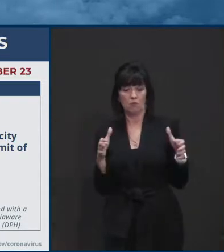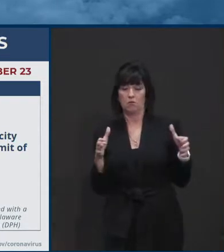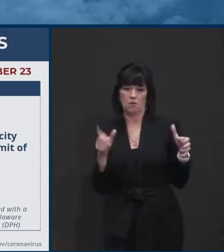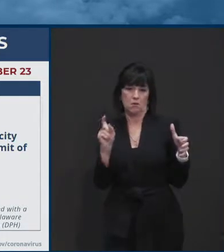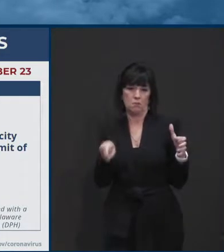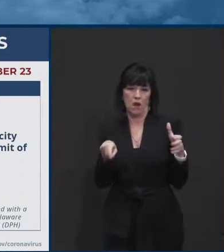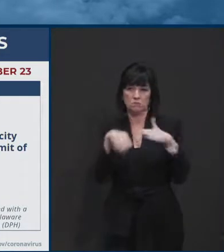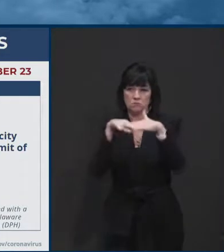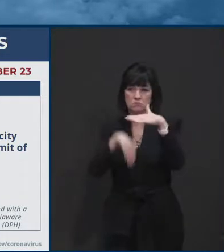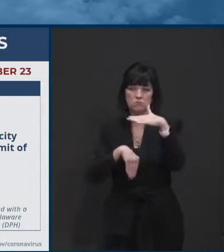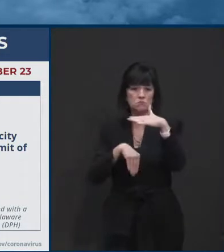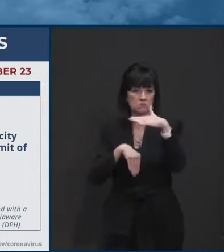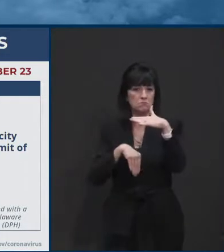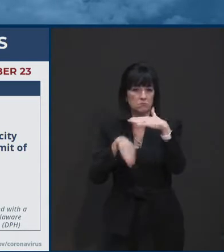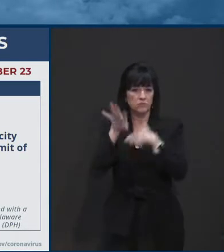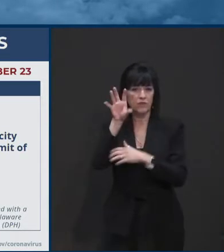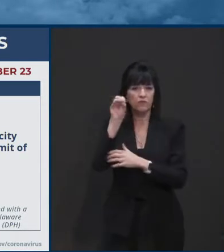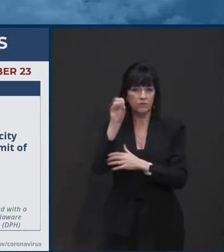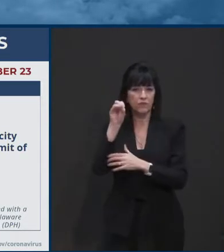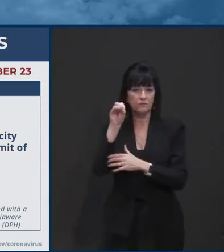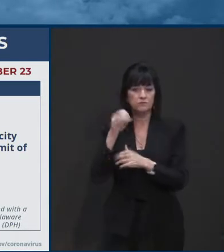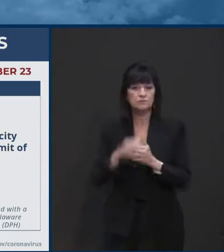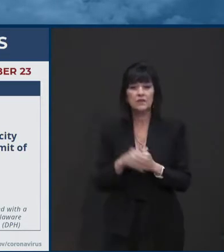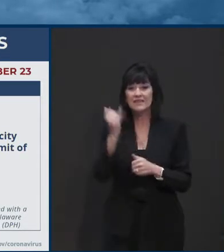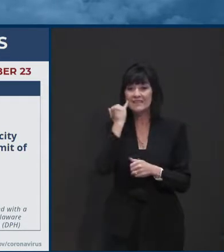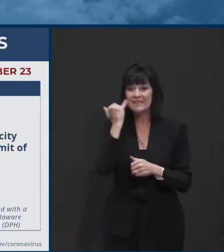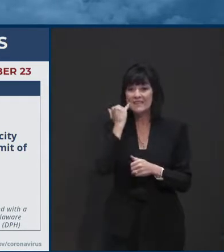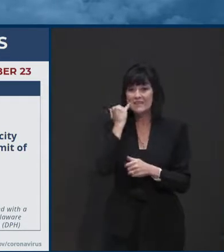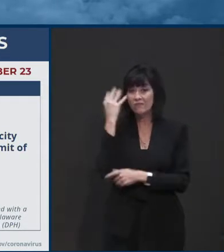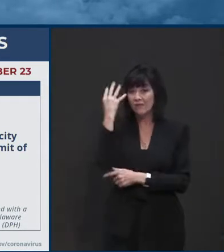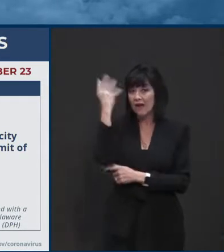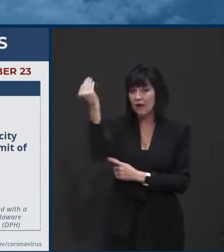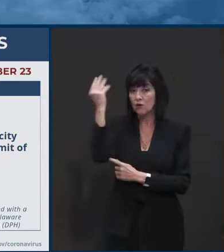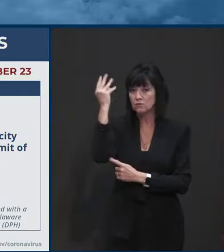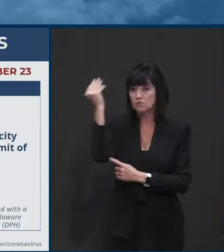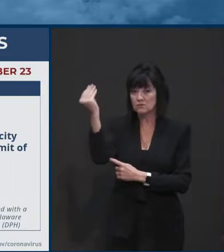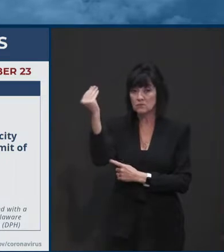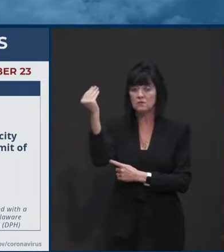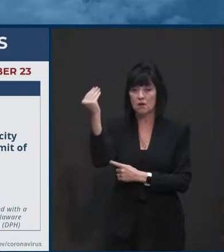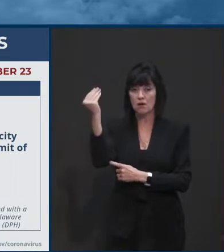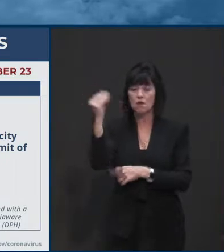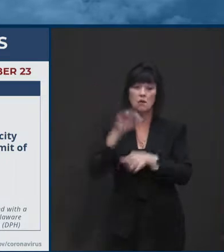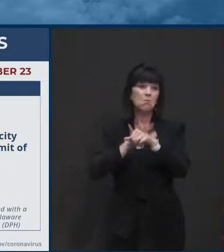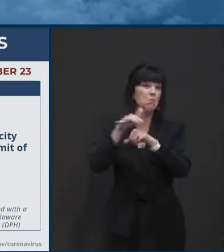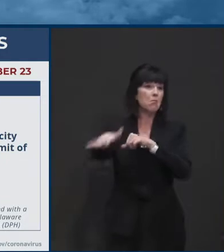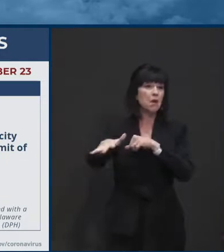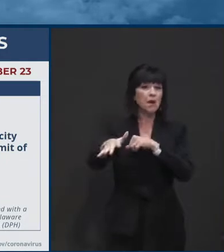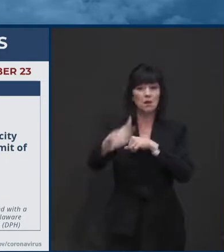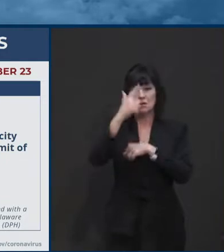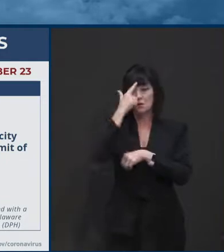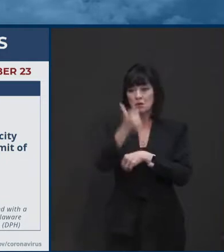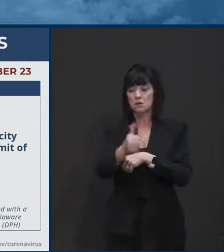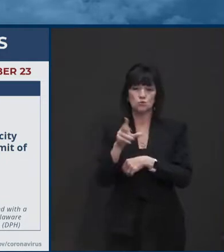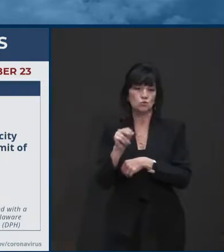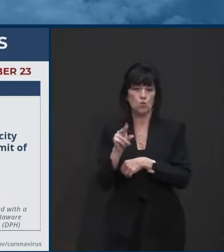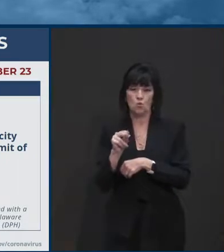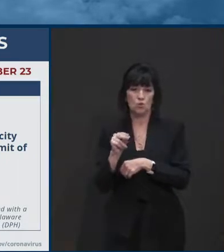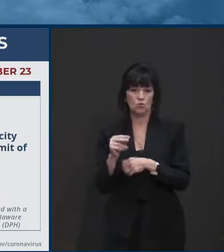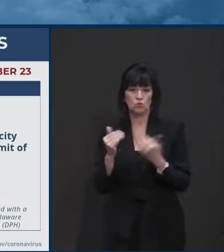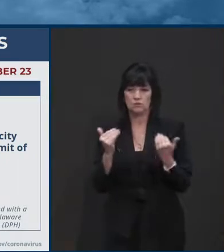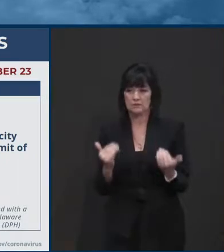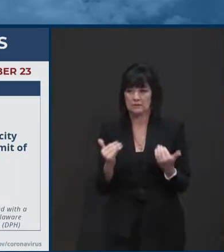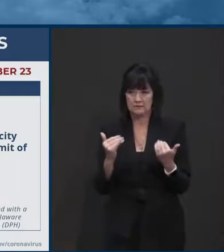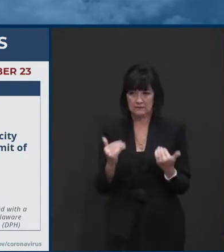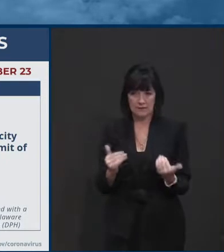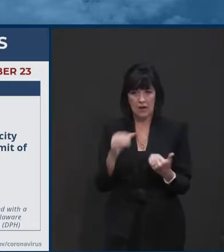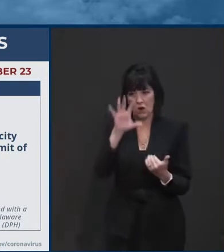gatherings, similarly, with a tighter restriction than 250 with a plan, but now 50 people, or as